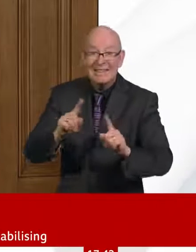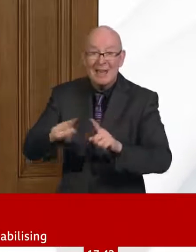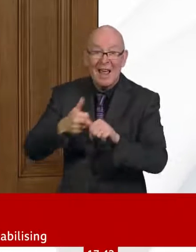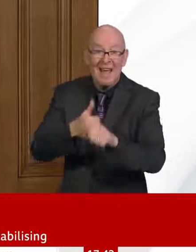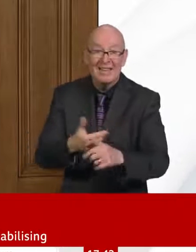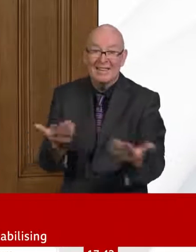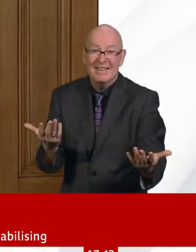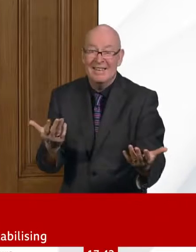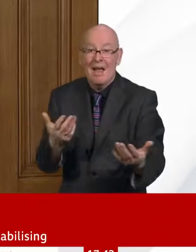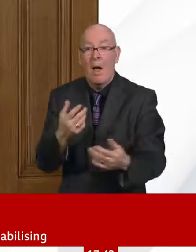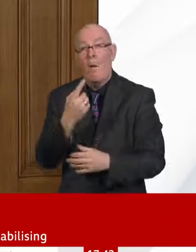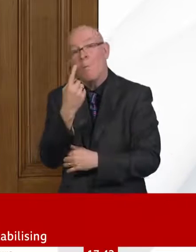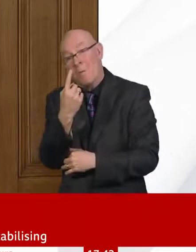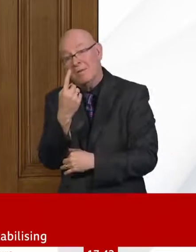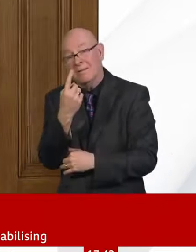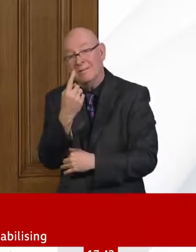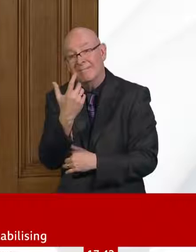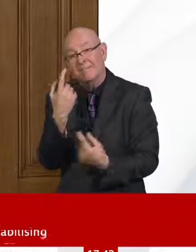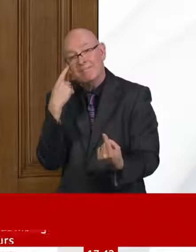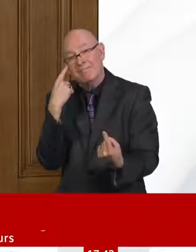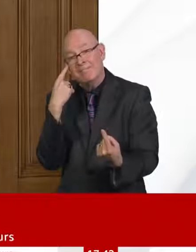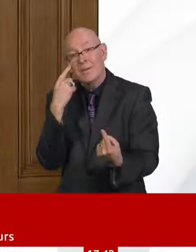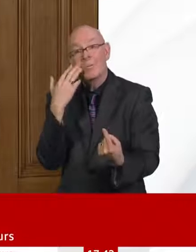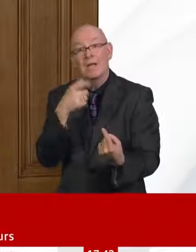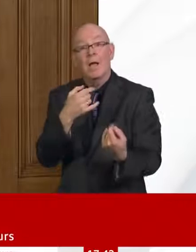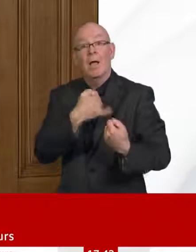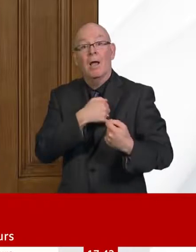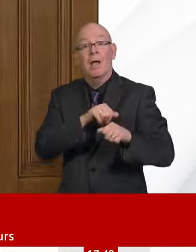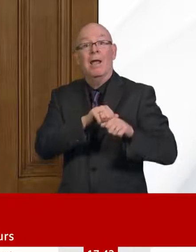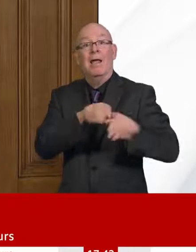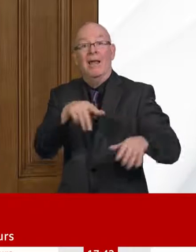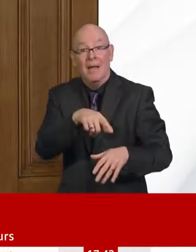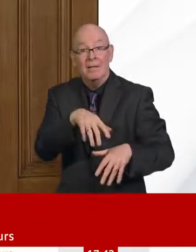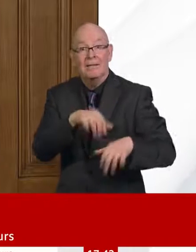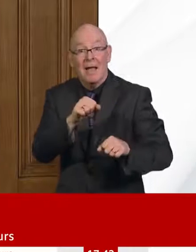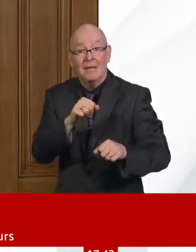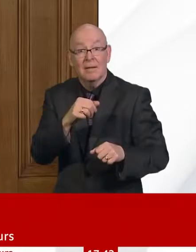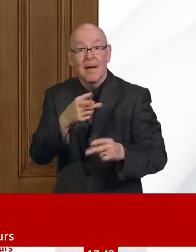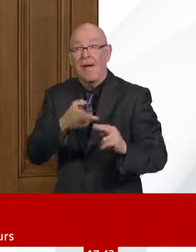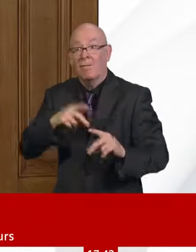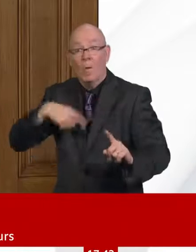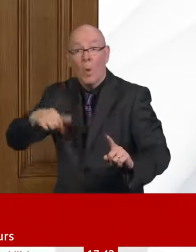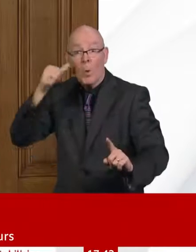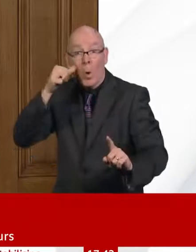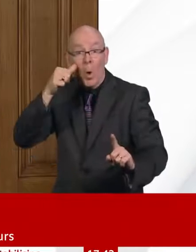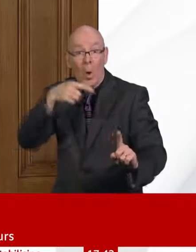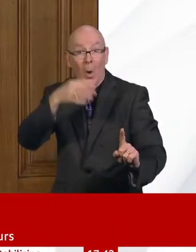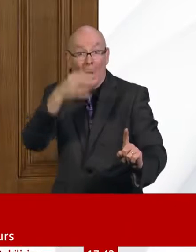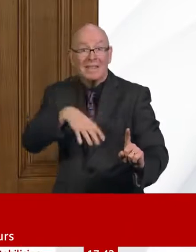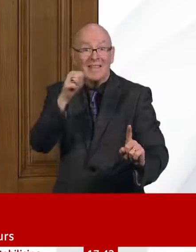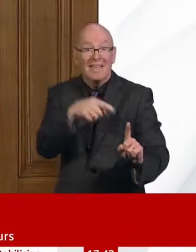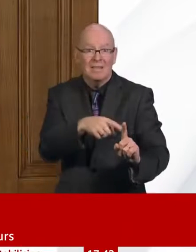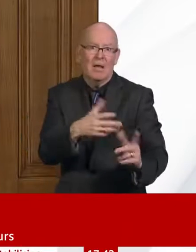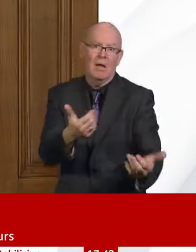good scientific questions. But it's not immediate that we have nothing to learn. We have so much to learn. But I can assure you, we are working